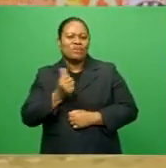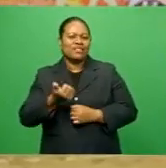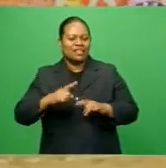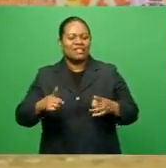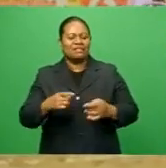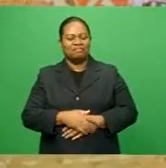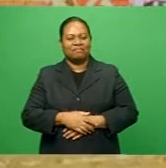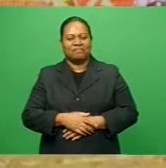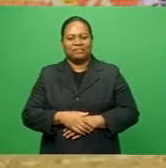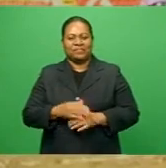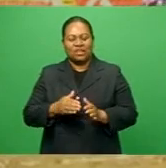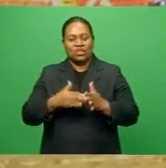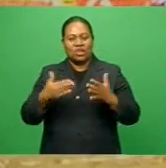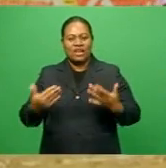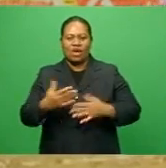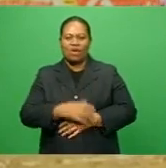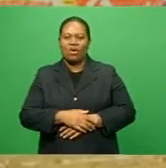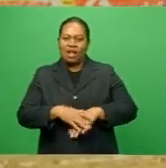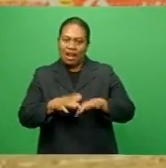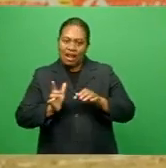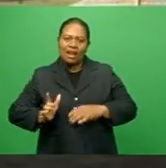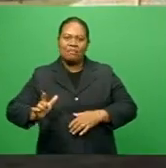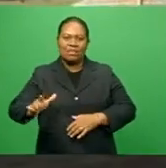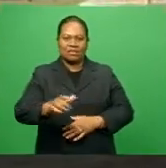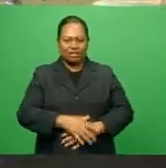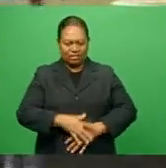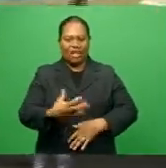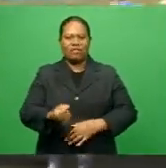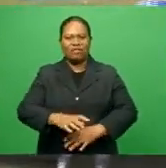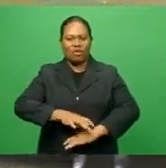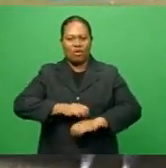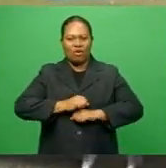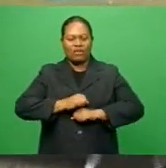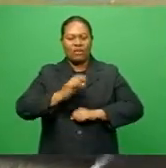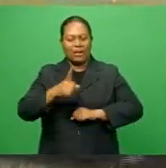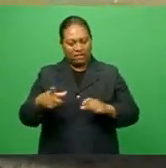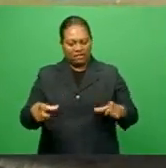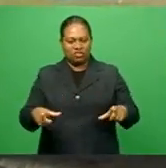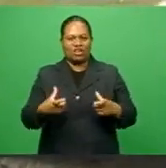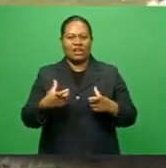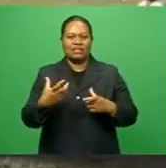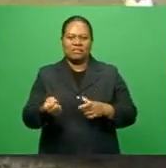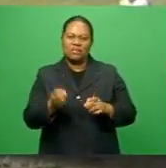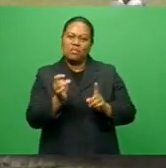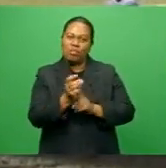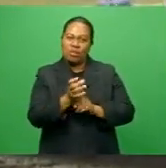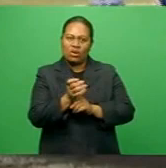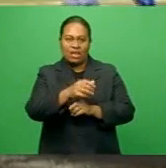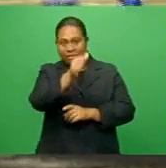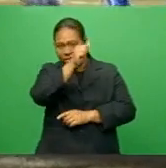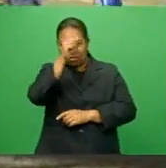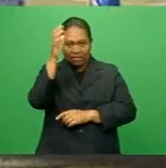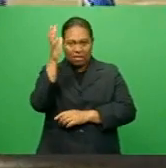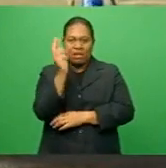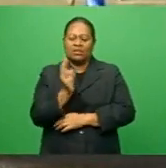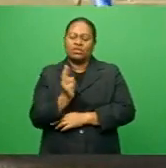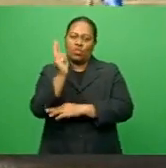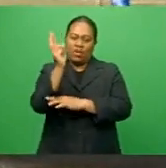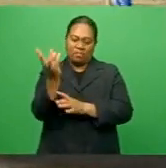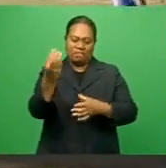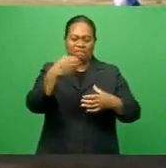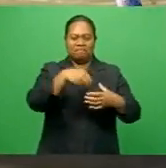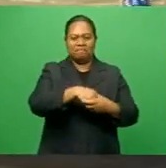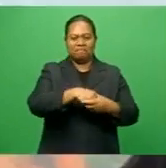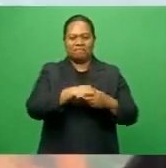Lombasa may be beaming with confidence after the win, but Suva has some challenges with key players, like Mbeni Amino Matei Nangara and Christopher